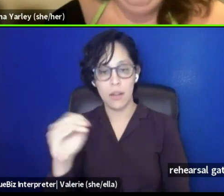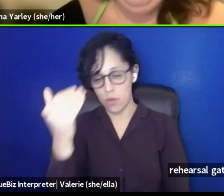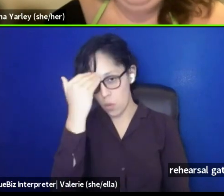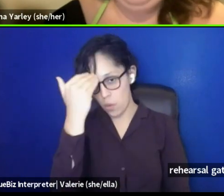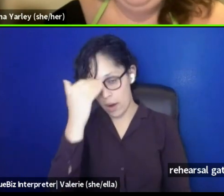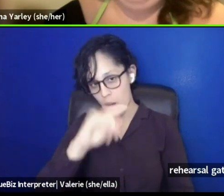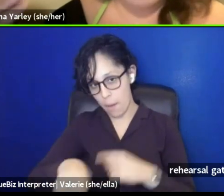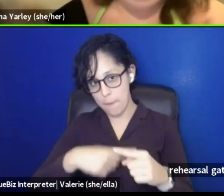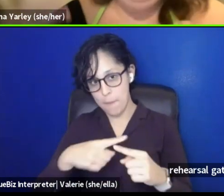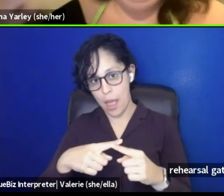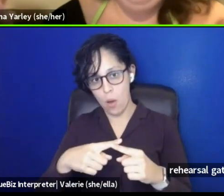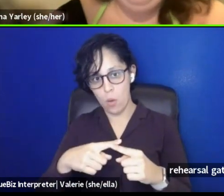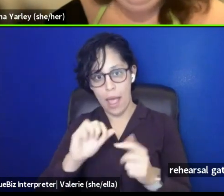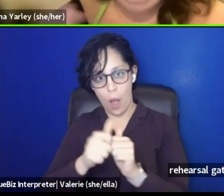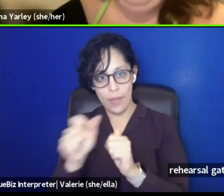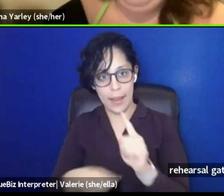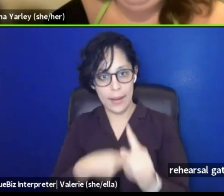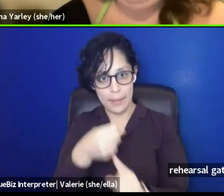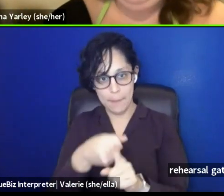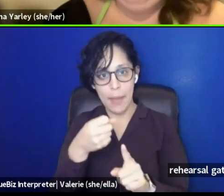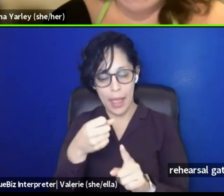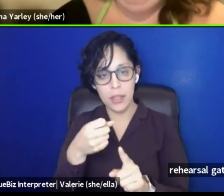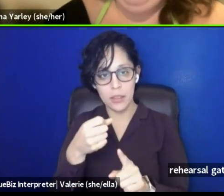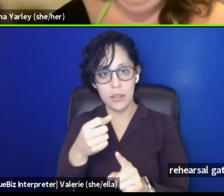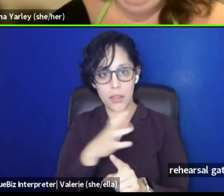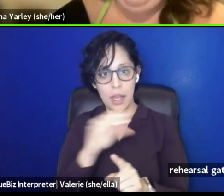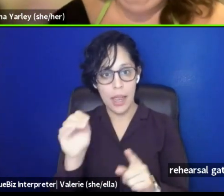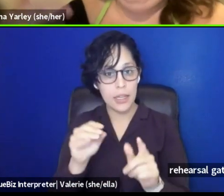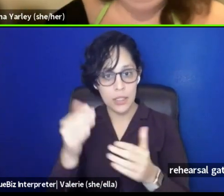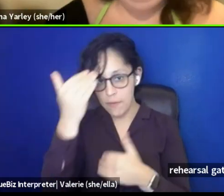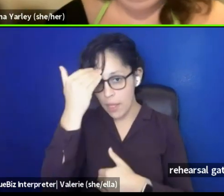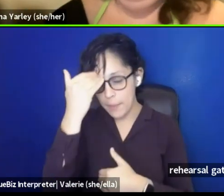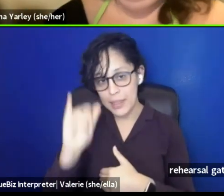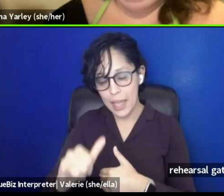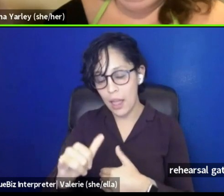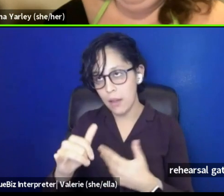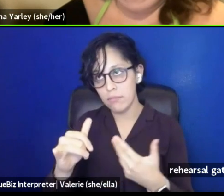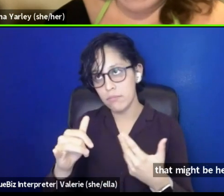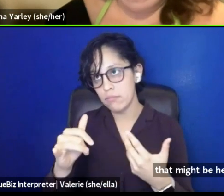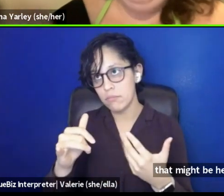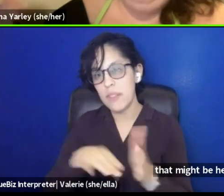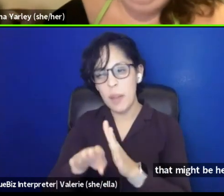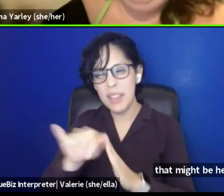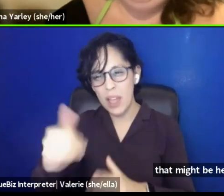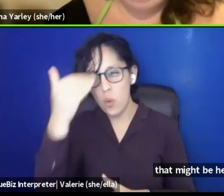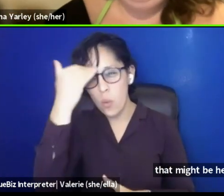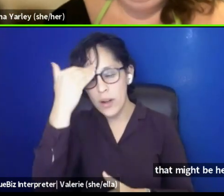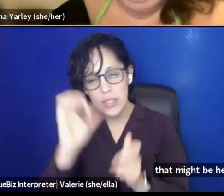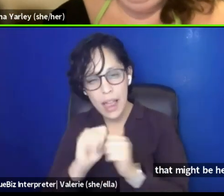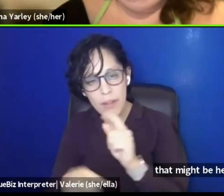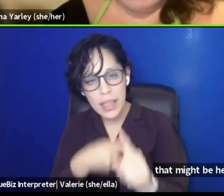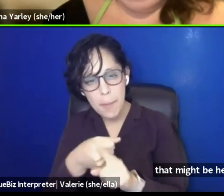might be helpful, just like an awareness of, uh, how it can be helpful. And,